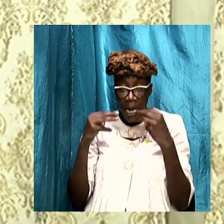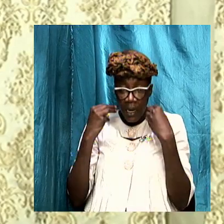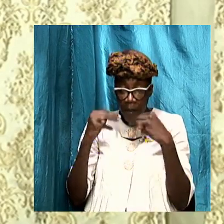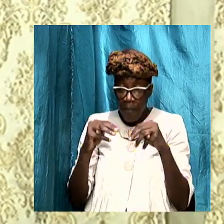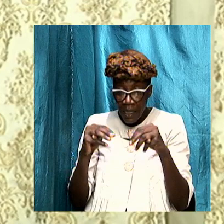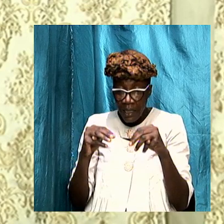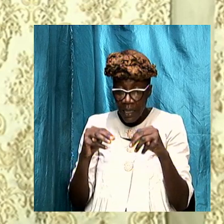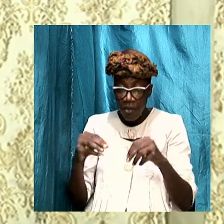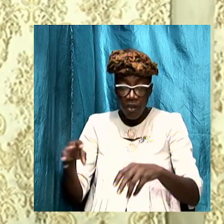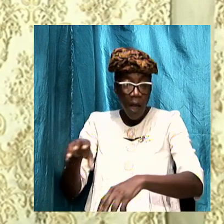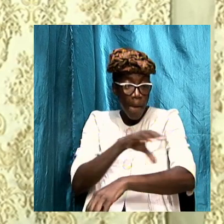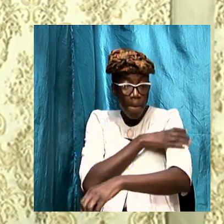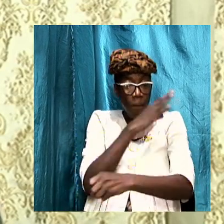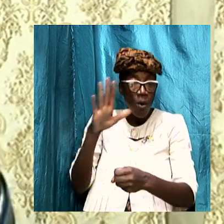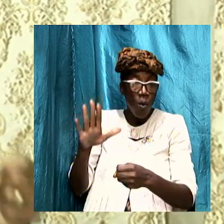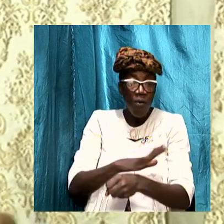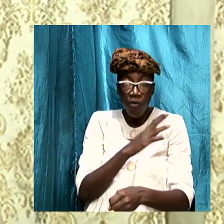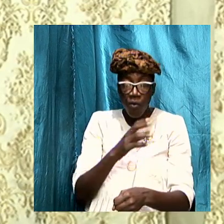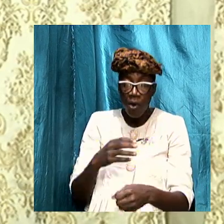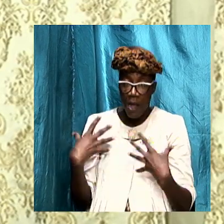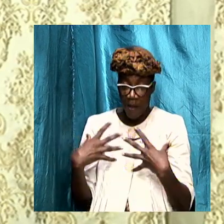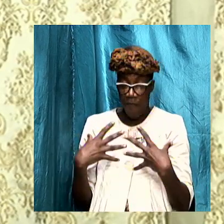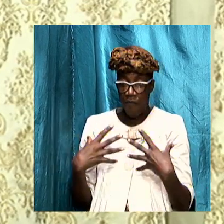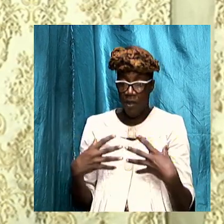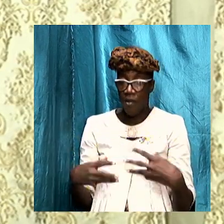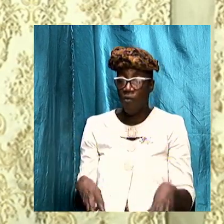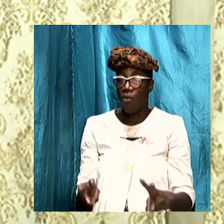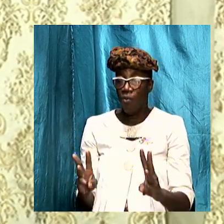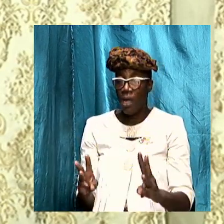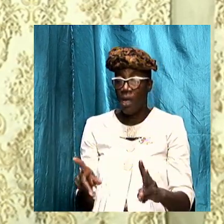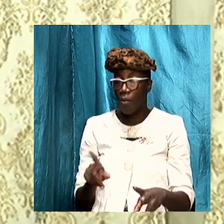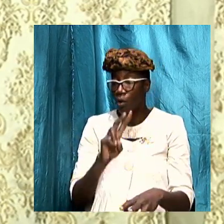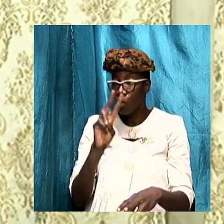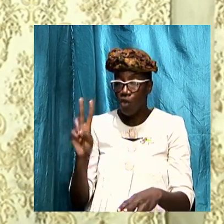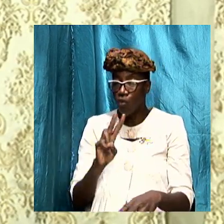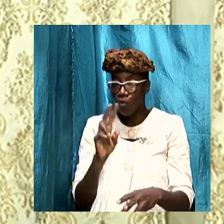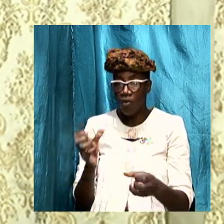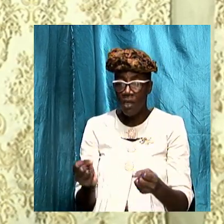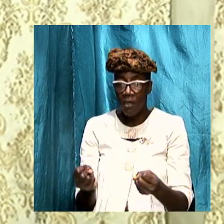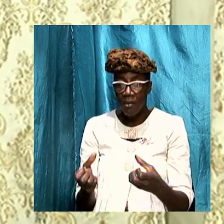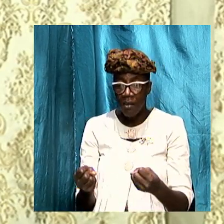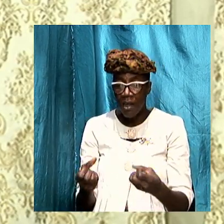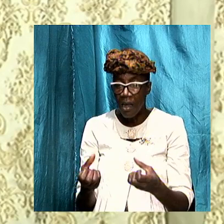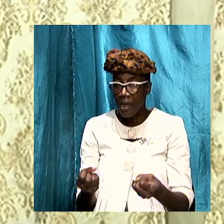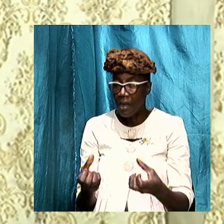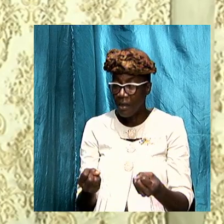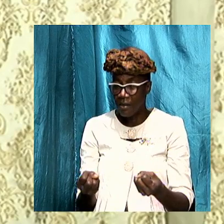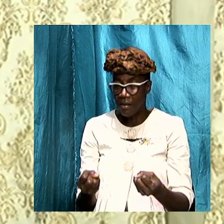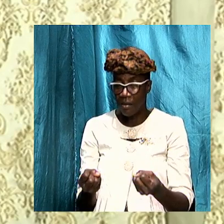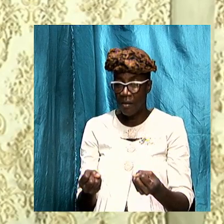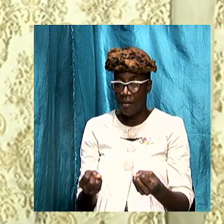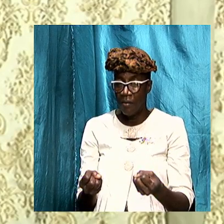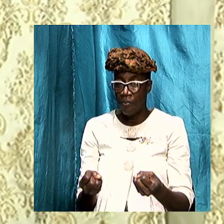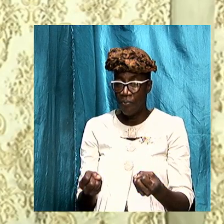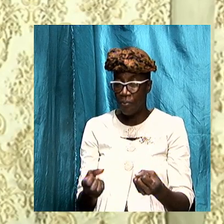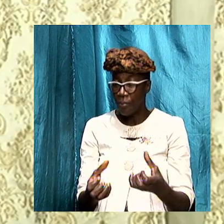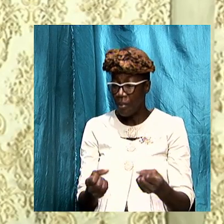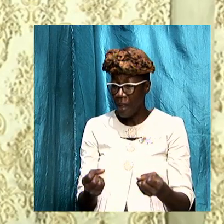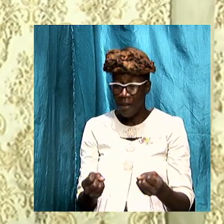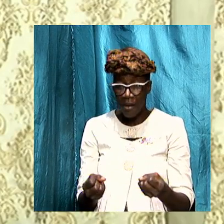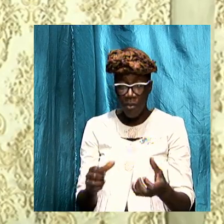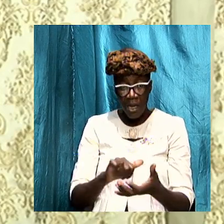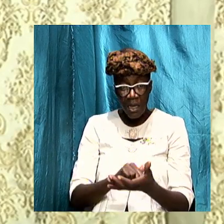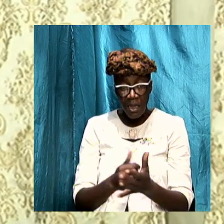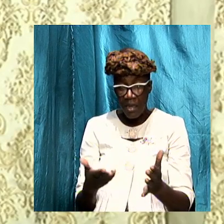powerful and fearful way but using signs and symbols and these things